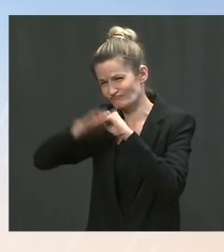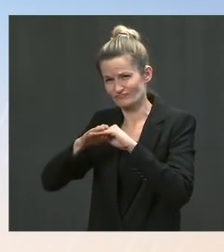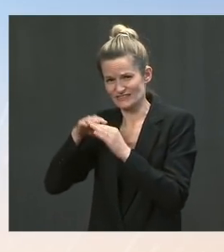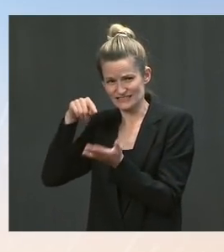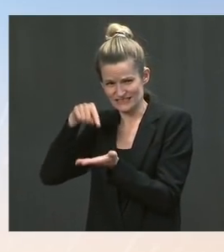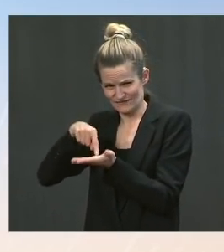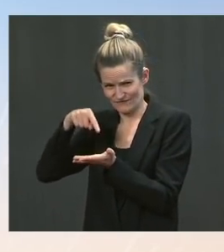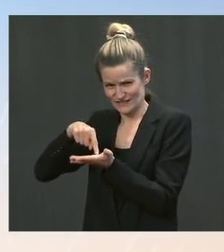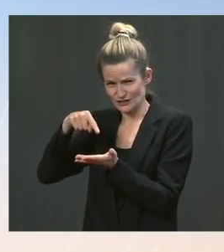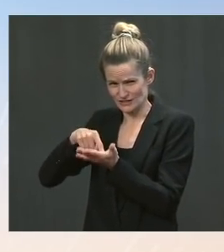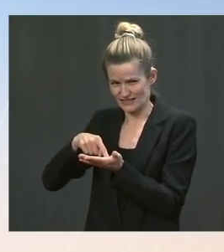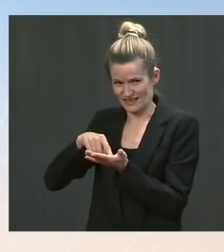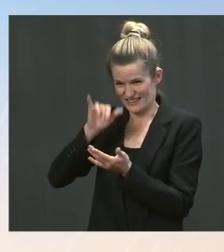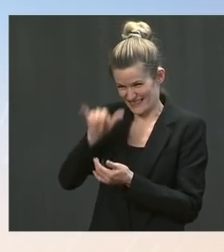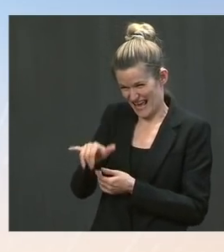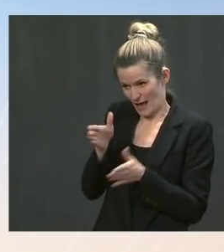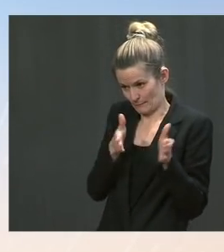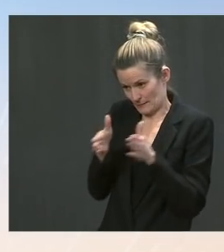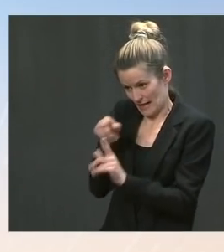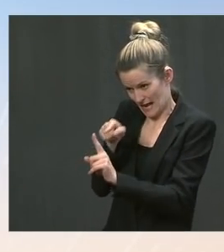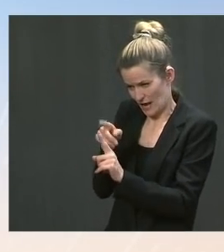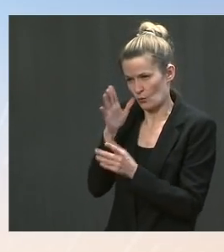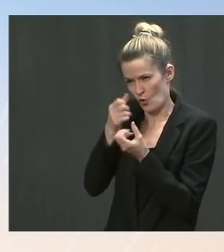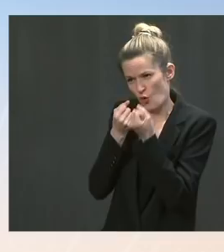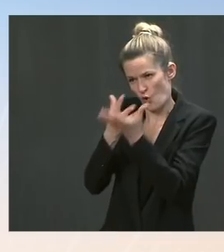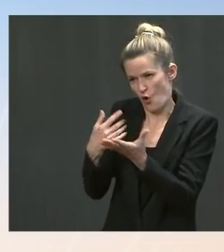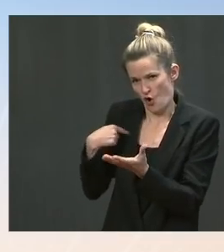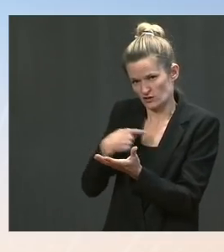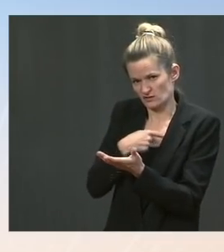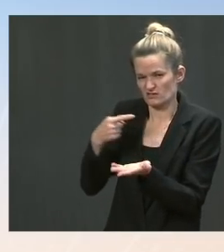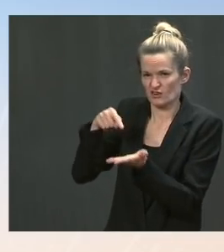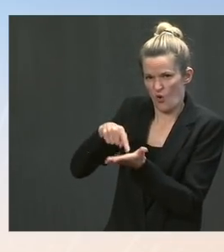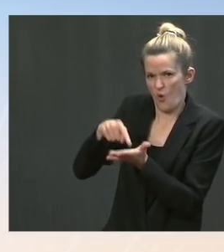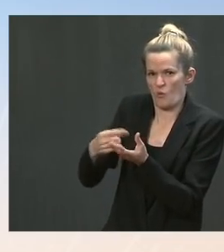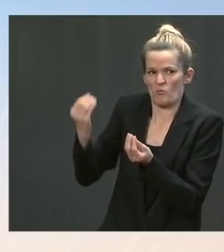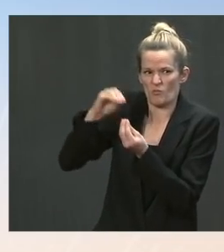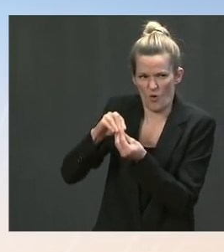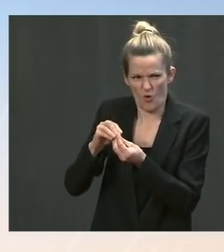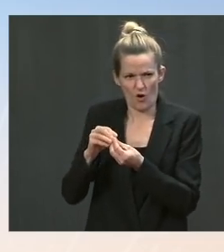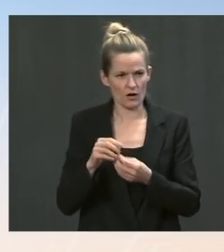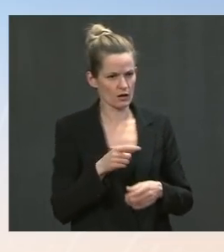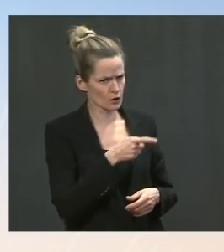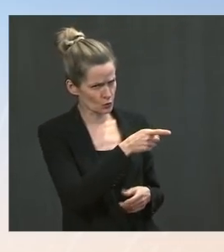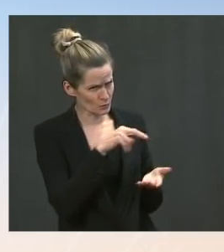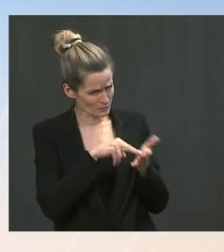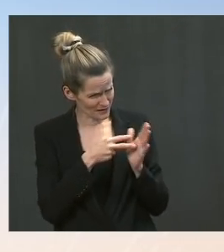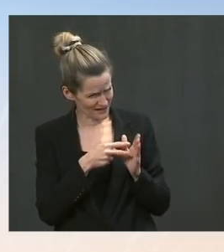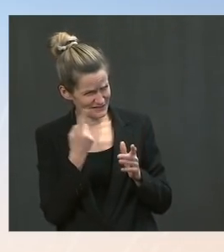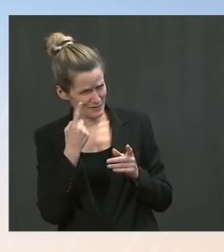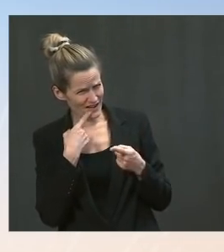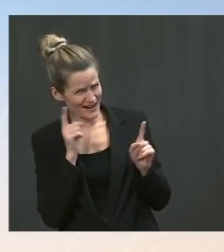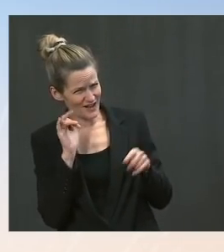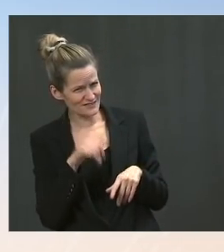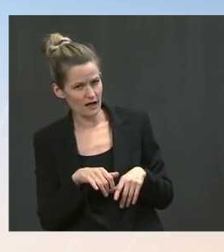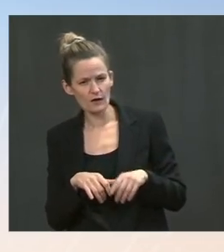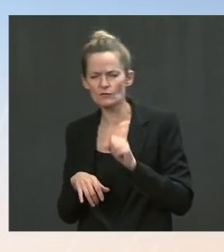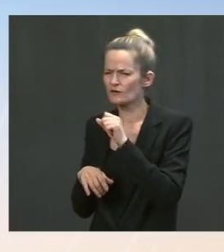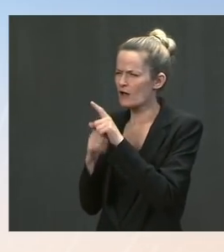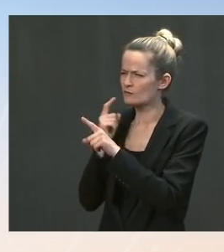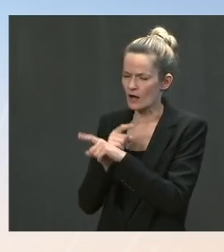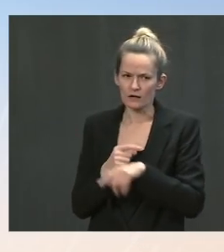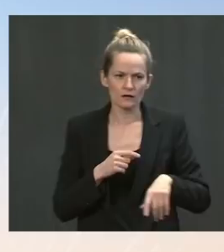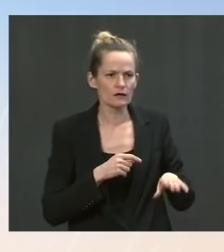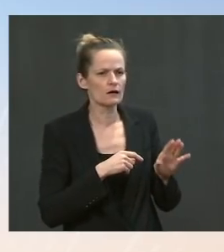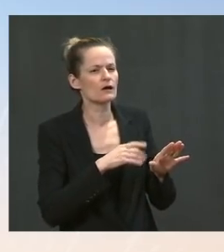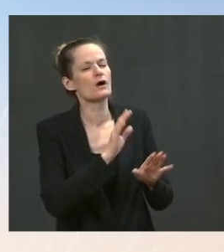the CBO analysis, I assume you're referring to. No, no, of course. I thought I understood where you were coming from. The CBO score,